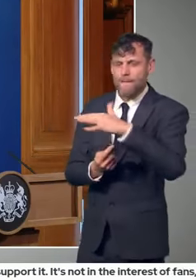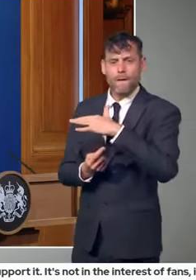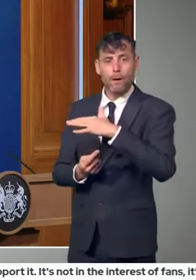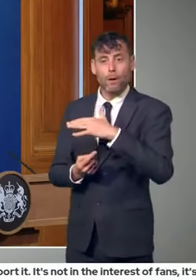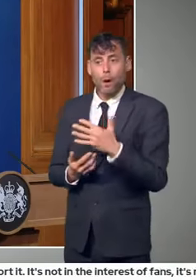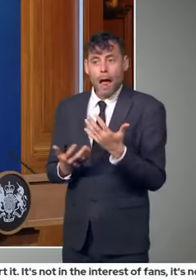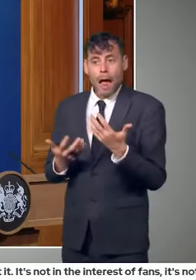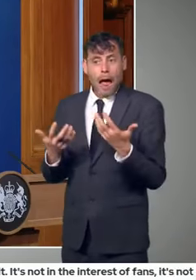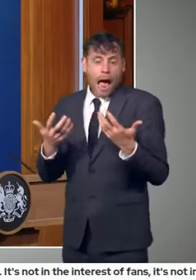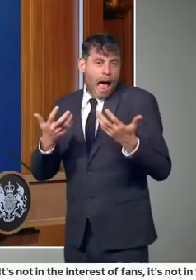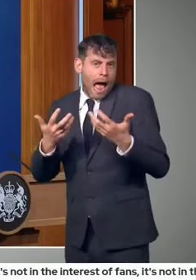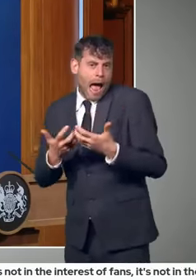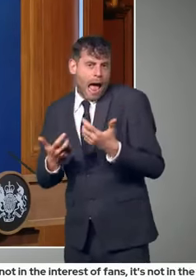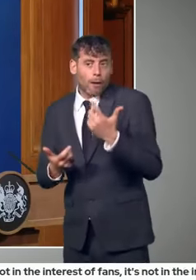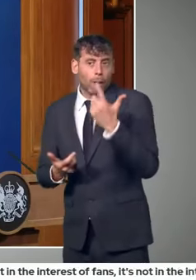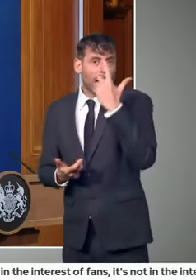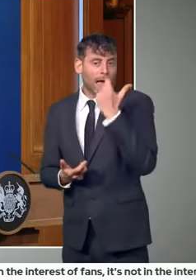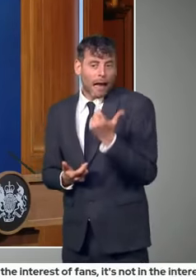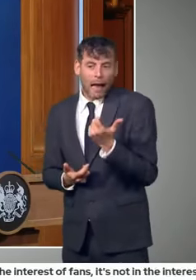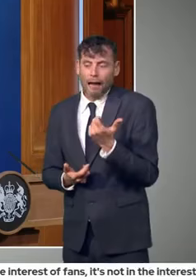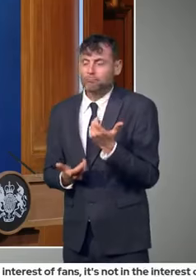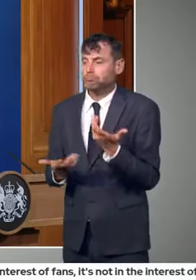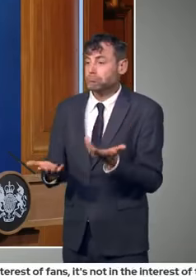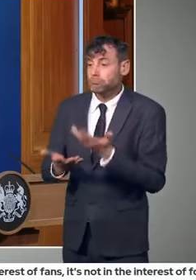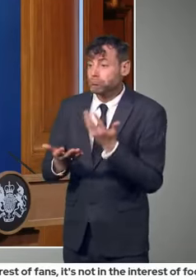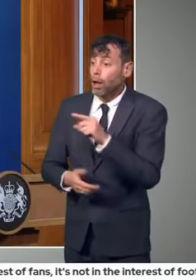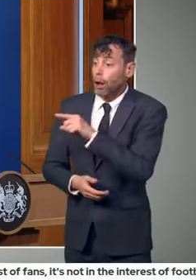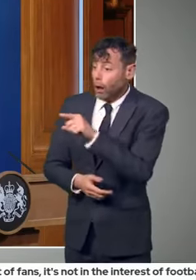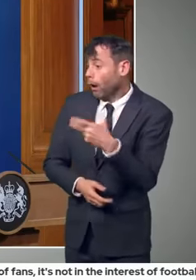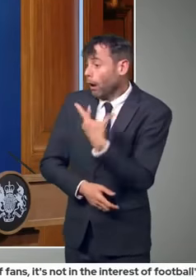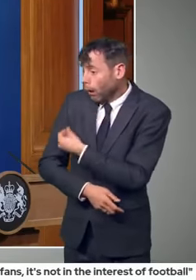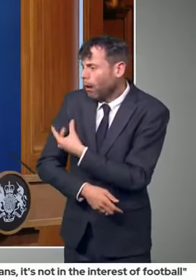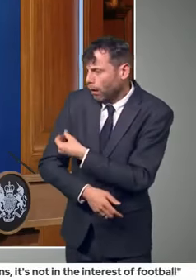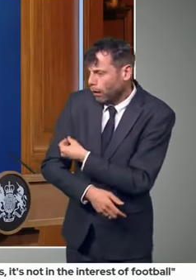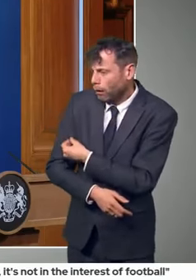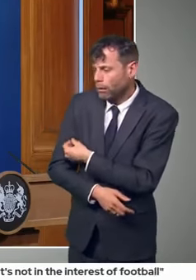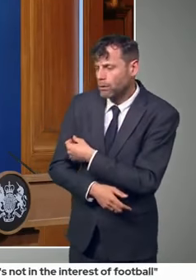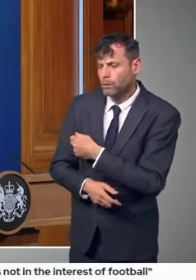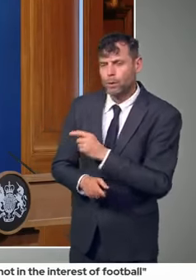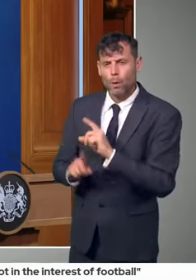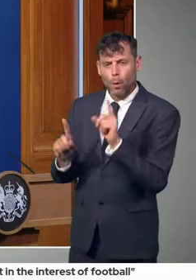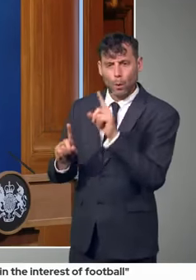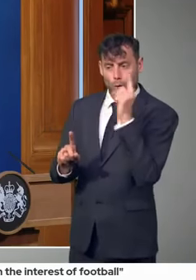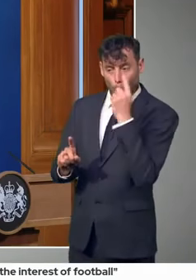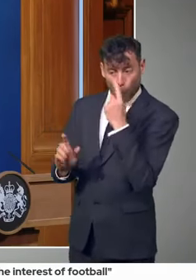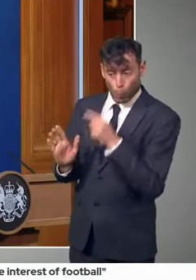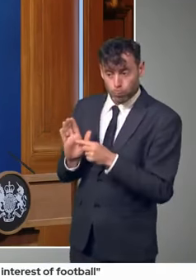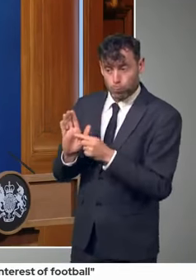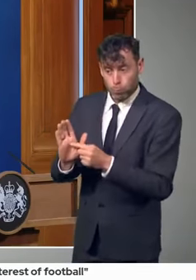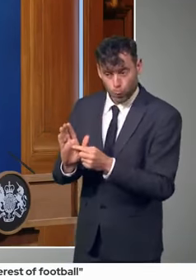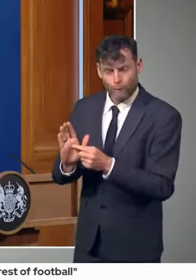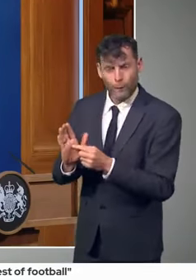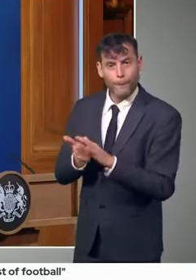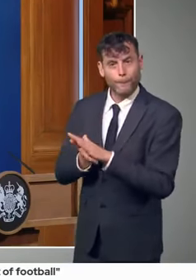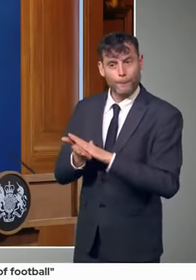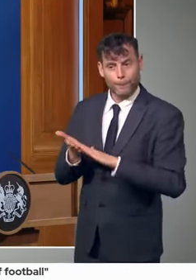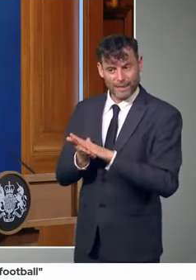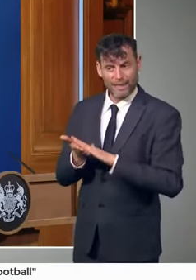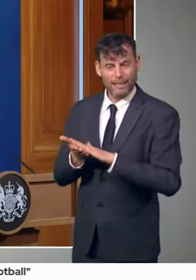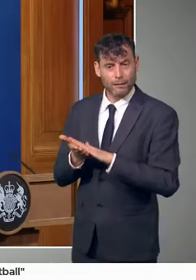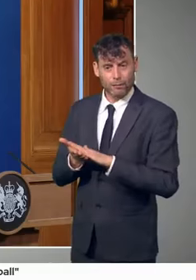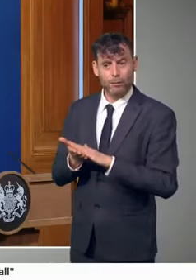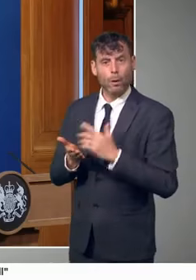to open up some of those things that are really tough and did prove very tough to open last year. And I wouldn't want to focus